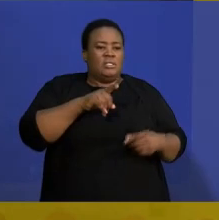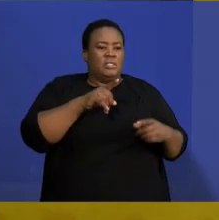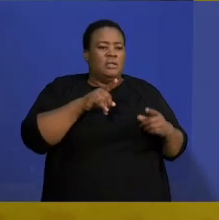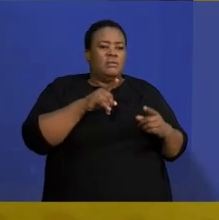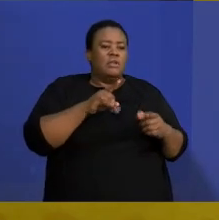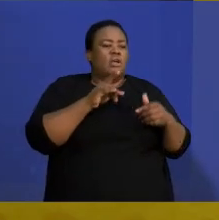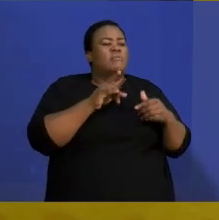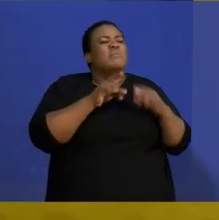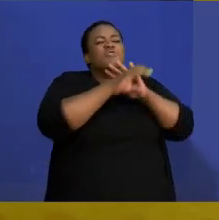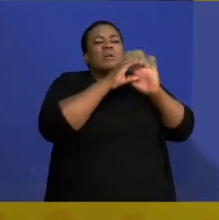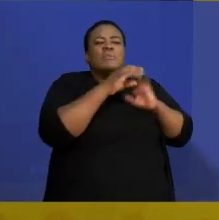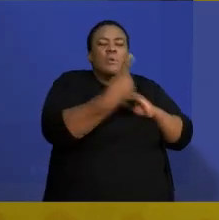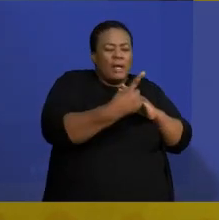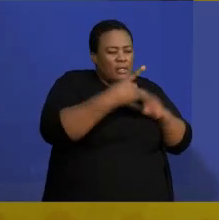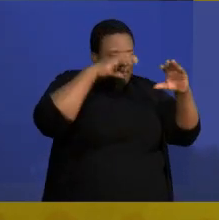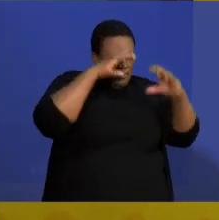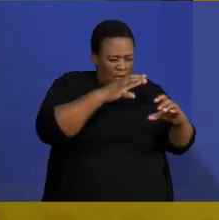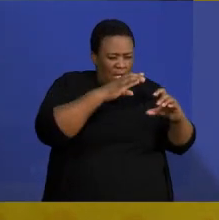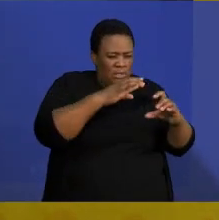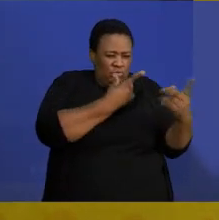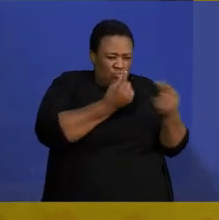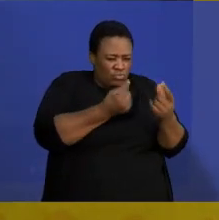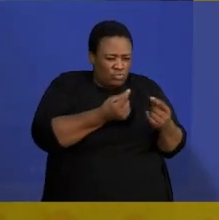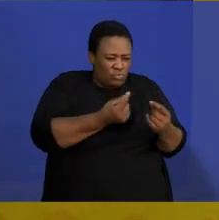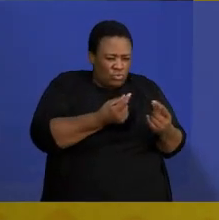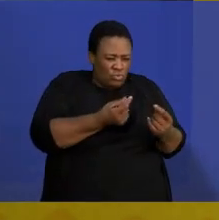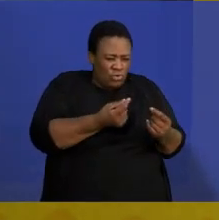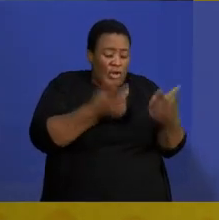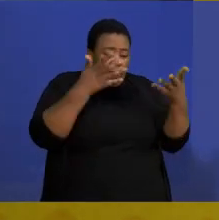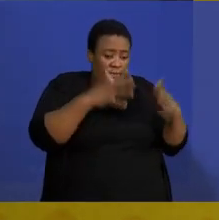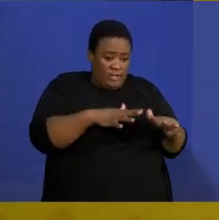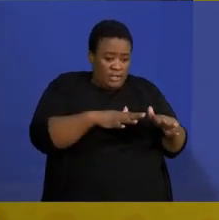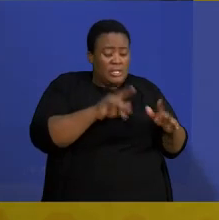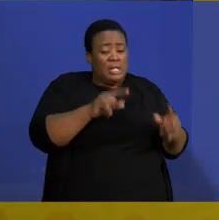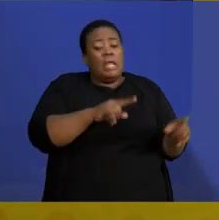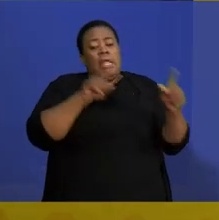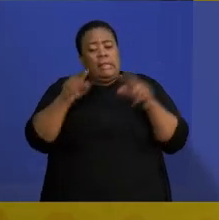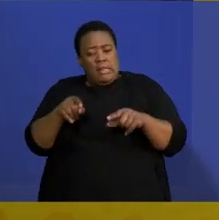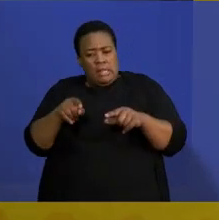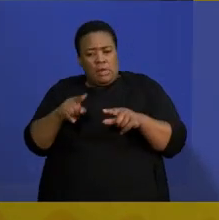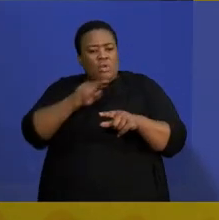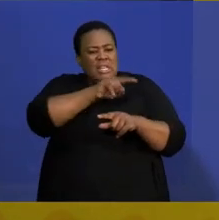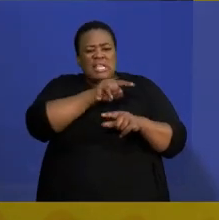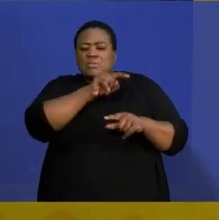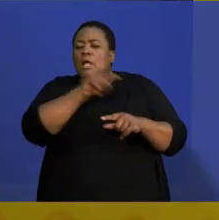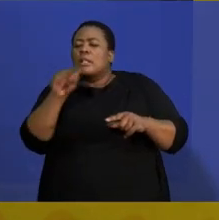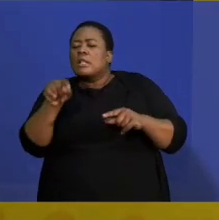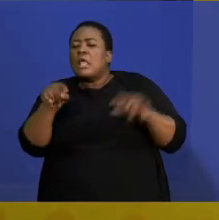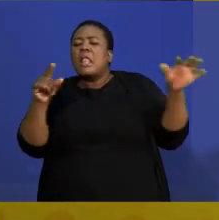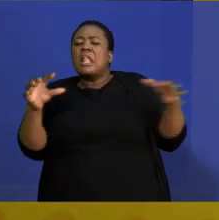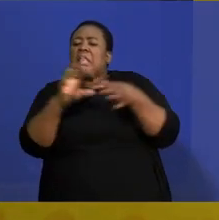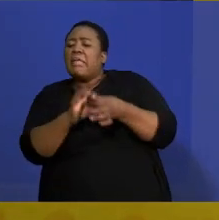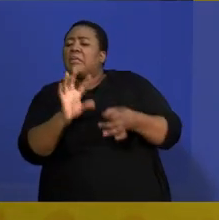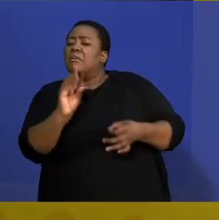that you can understand. Break them according to links that they have. For example, if you're talking about